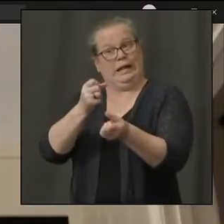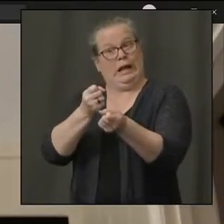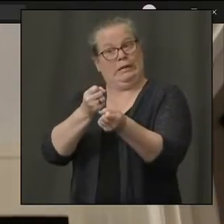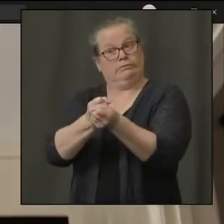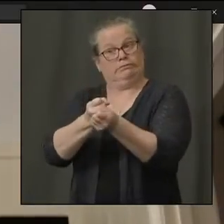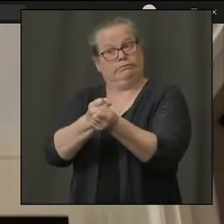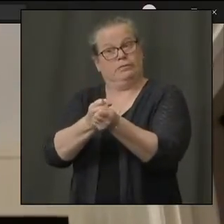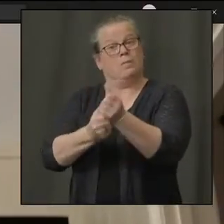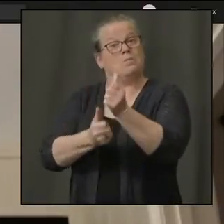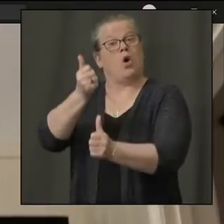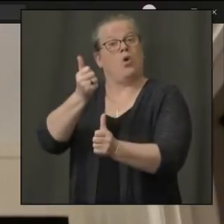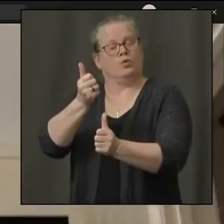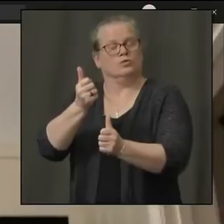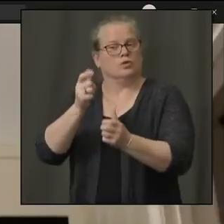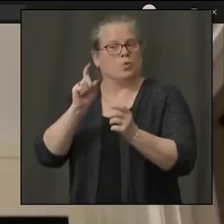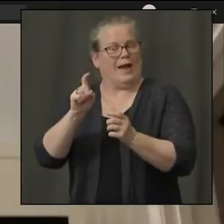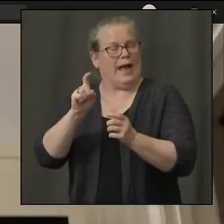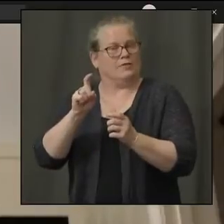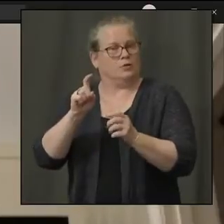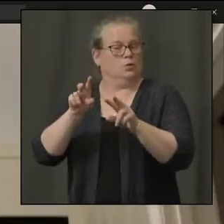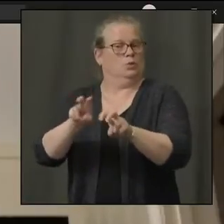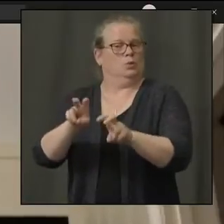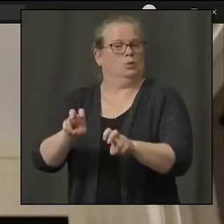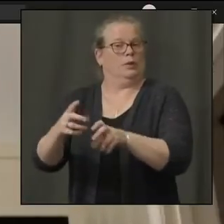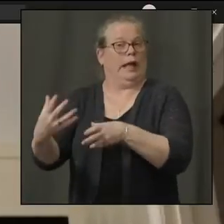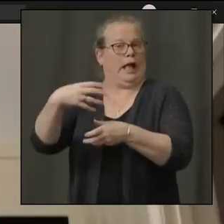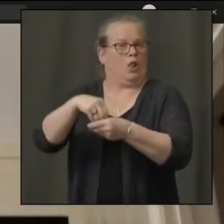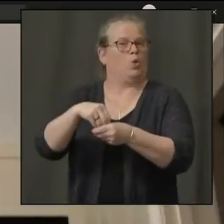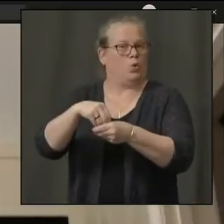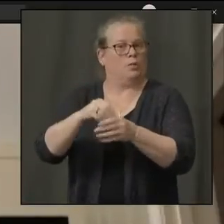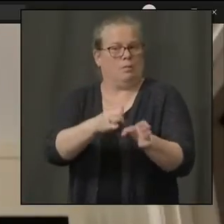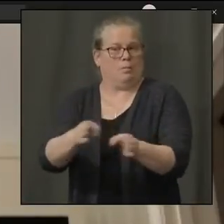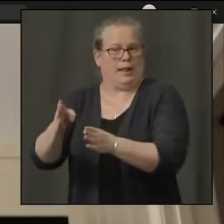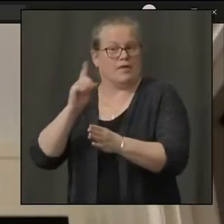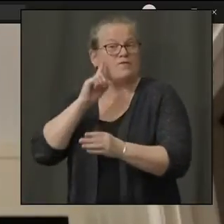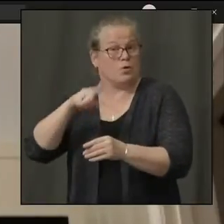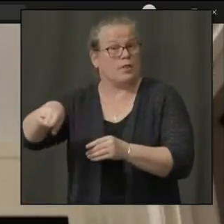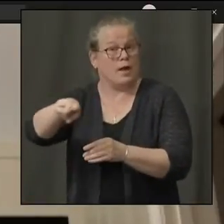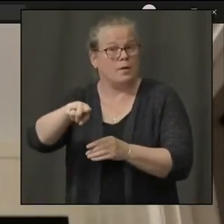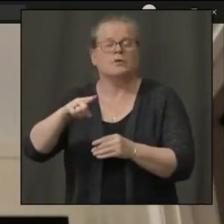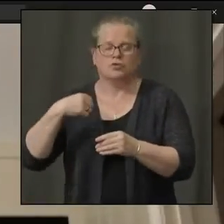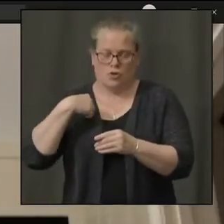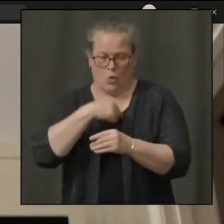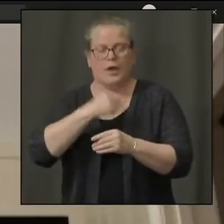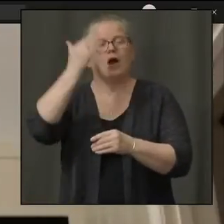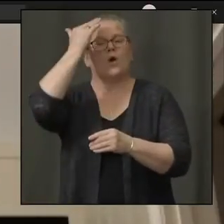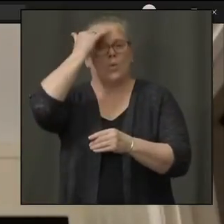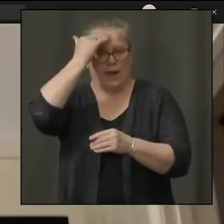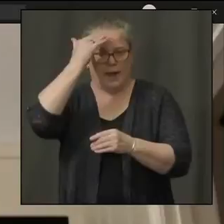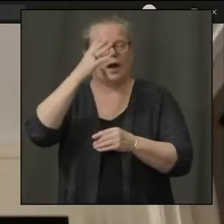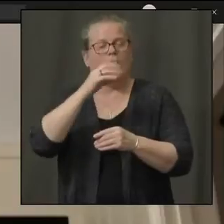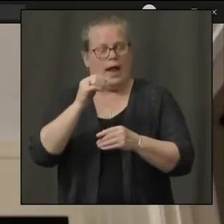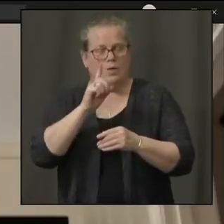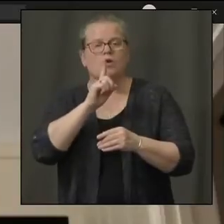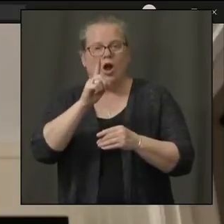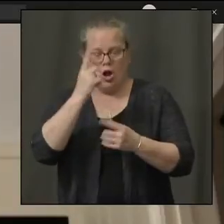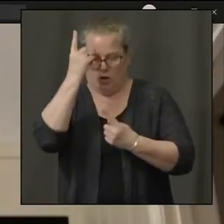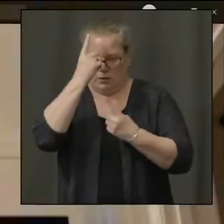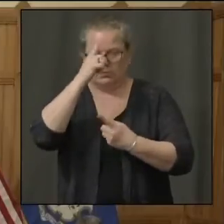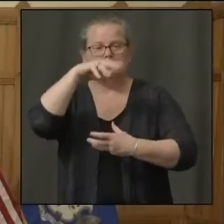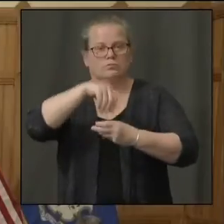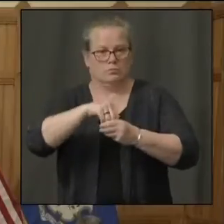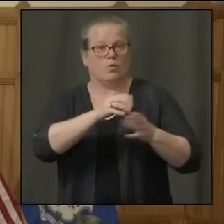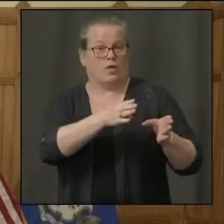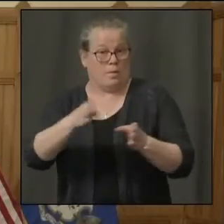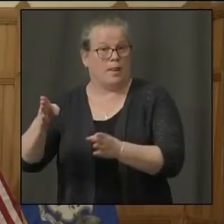provide that to a greater extent. So it's clearly on all of our collective radar screens. You know, I've met with a number